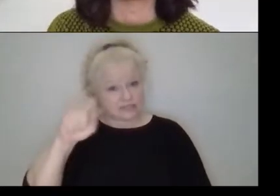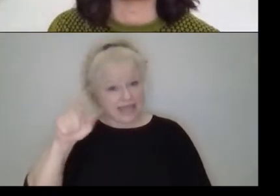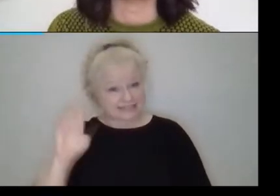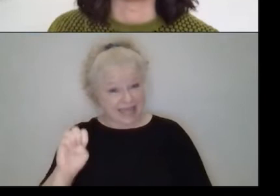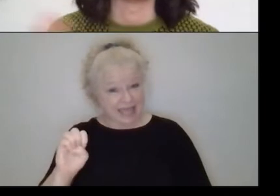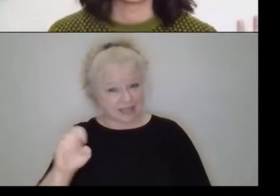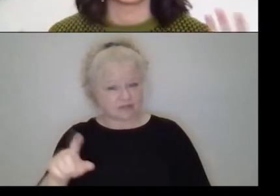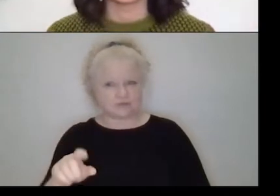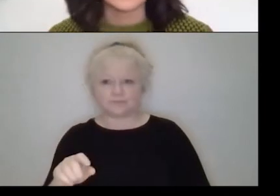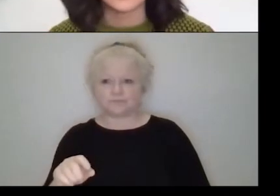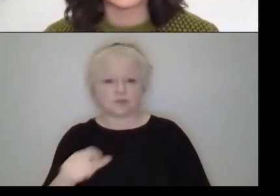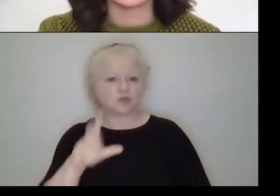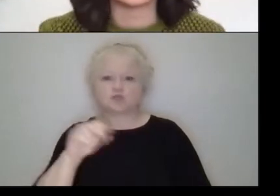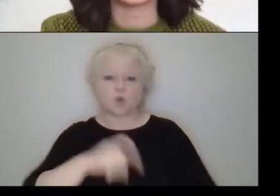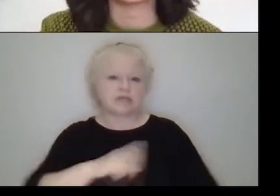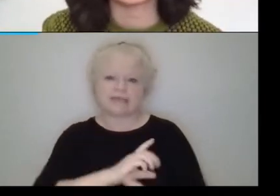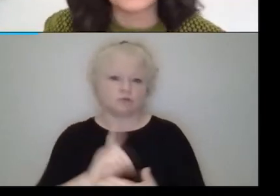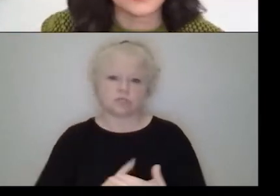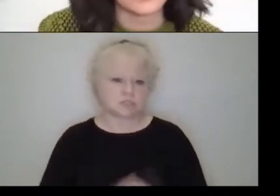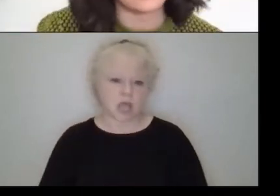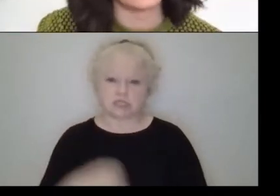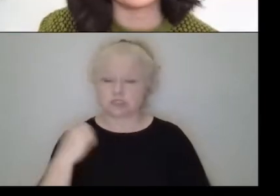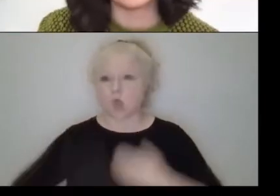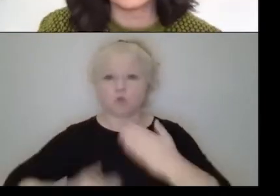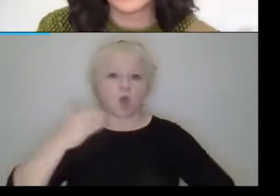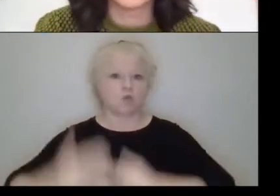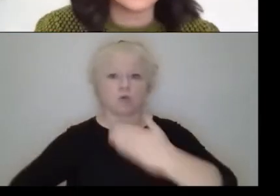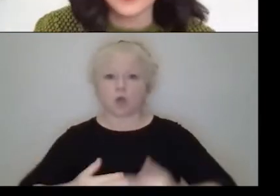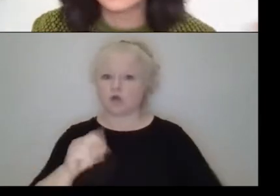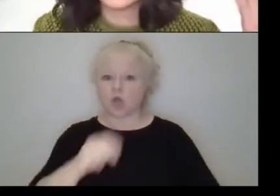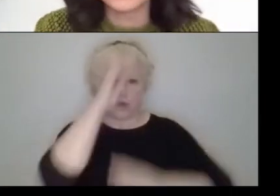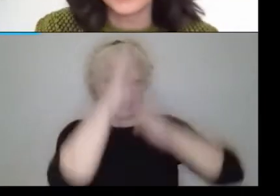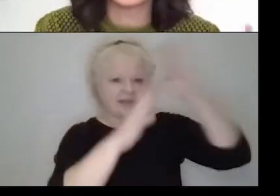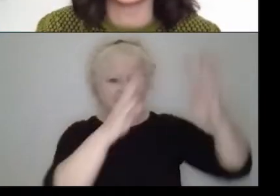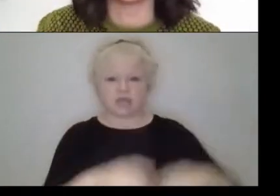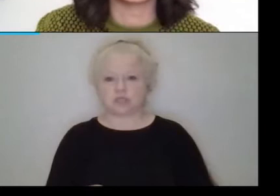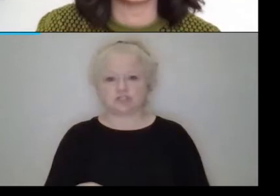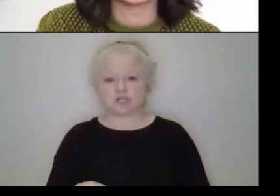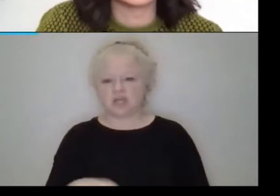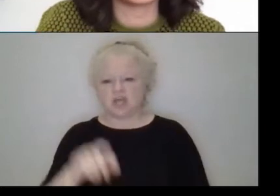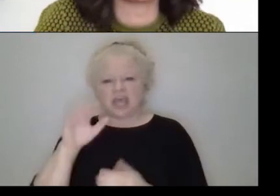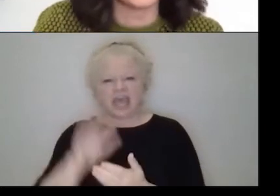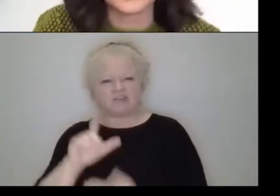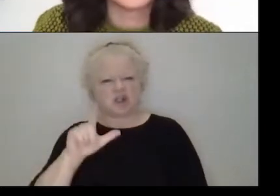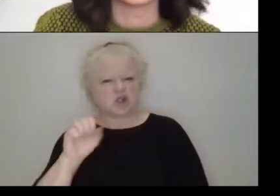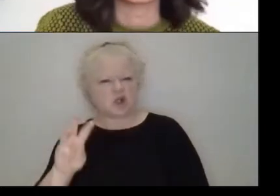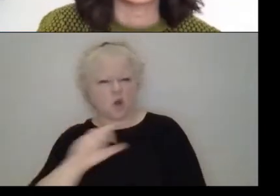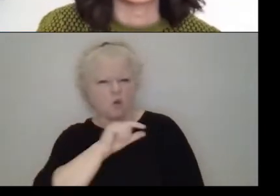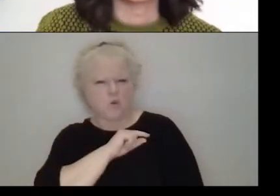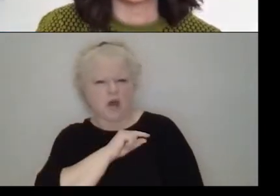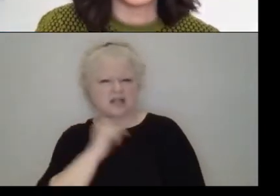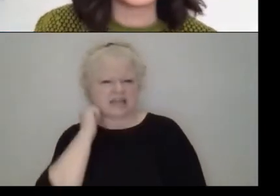how can I say it for design and innovation and spending hours designing low quality, maintenance products.